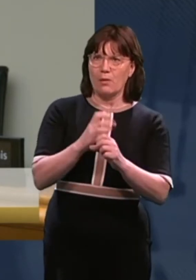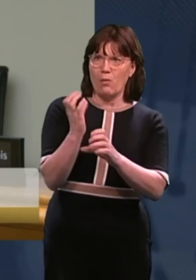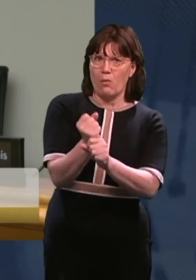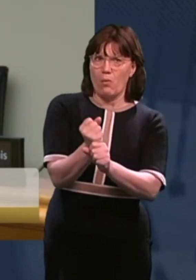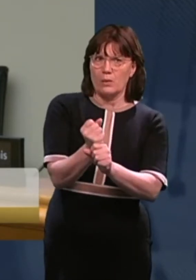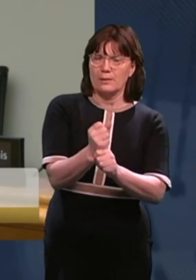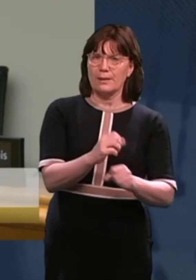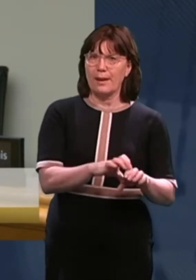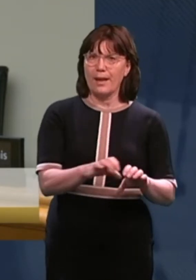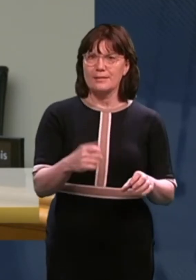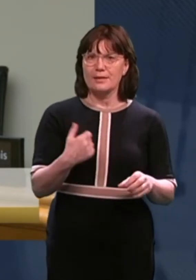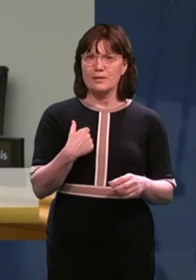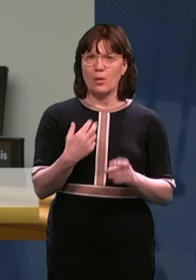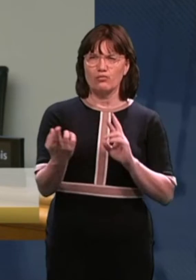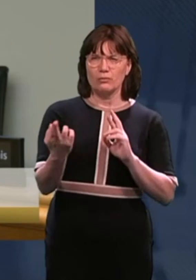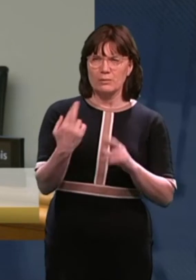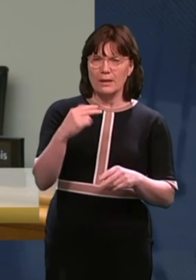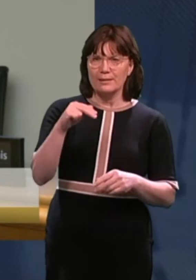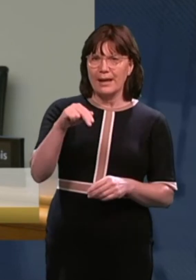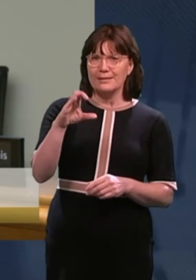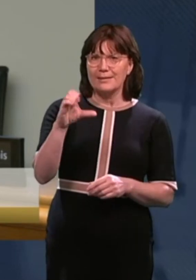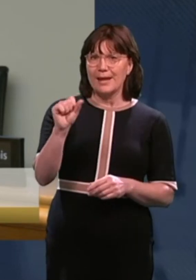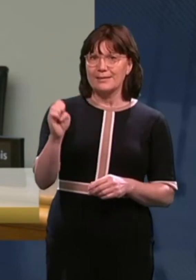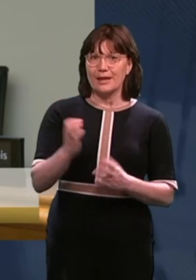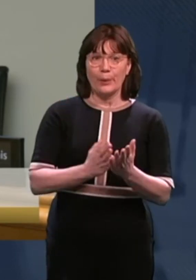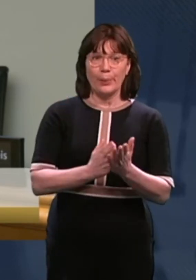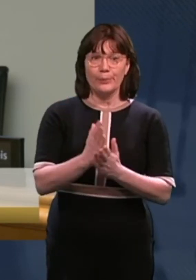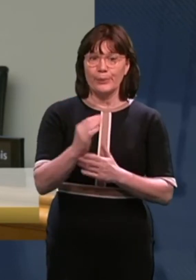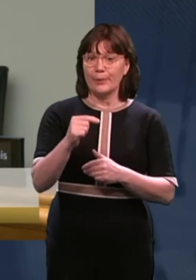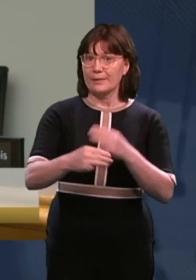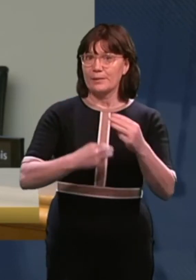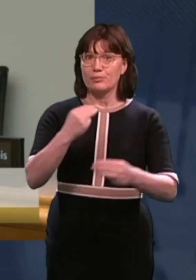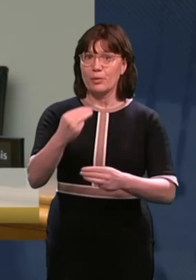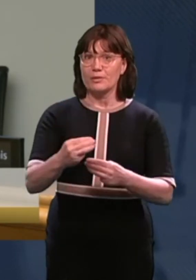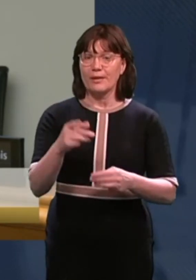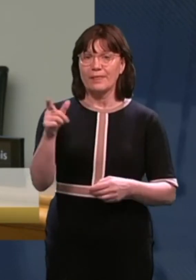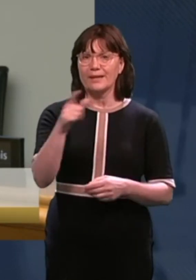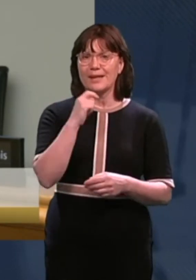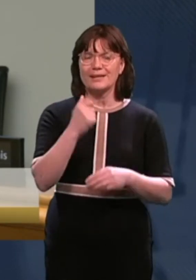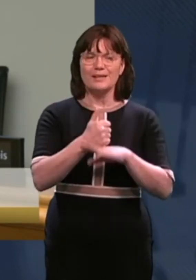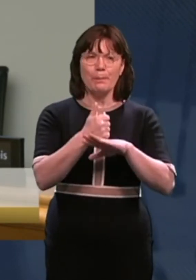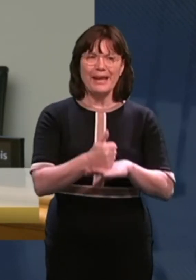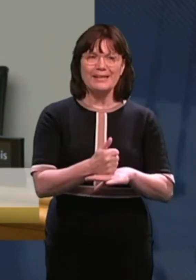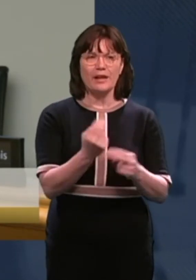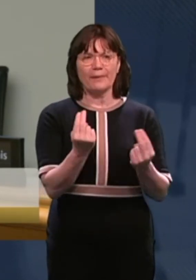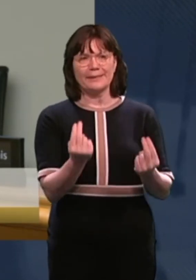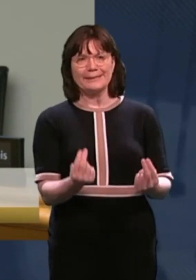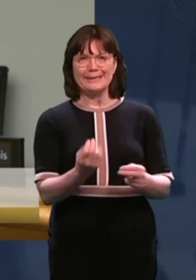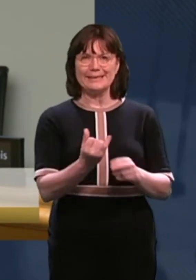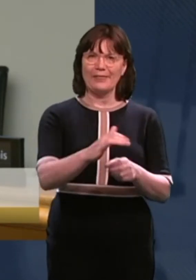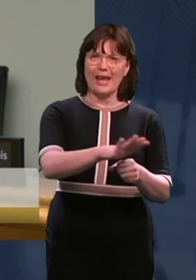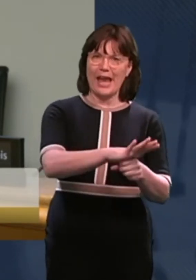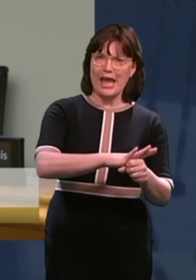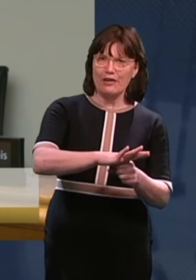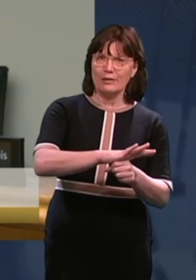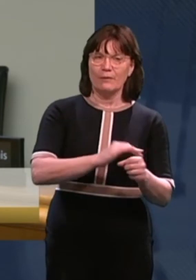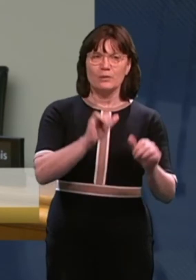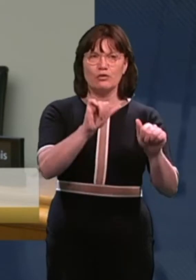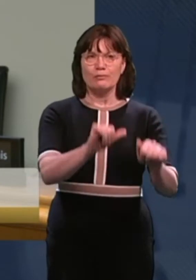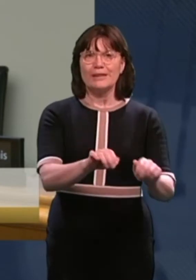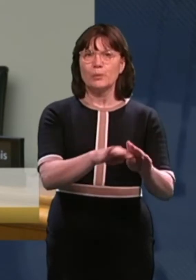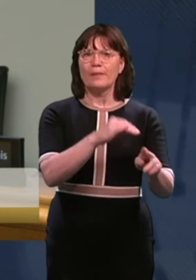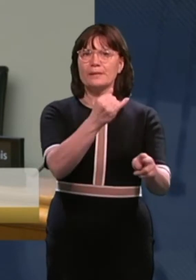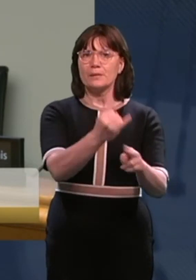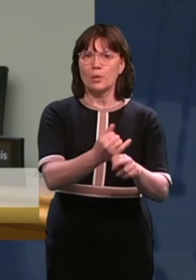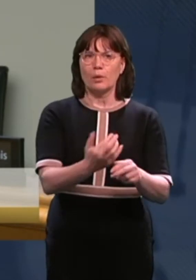And I know the response that we constantly got from the NCSE throughout this was, you know, it's based on need in an area and it was already agreed with the school that it would be